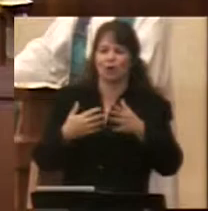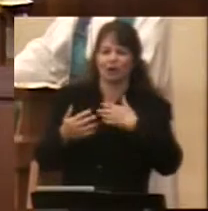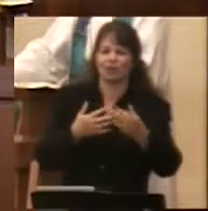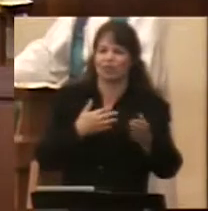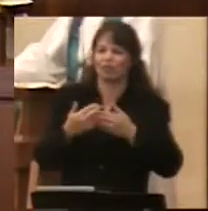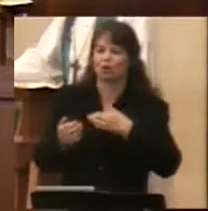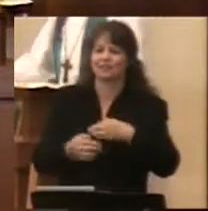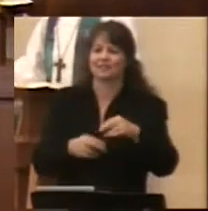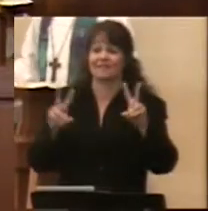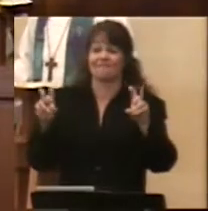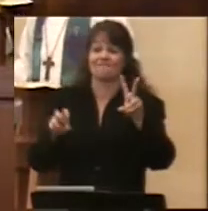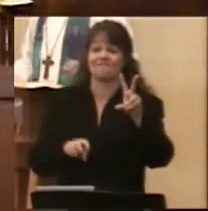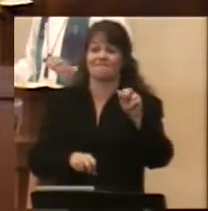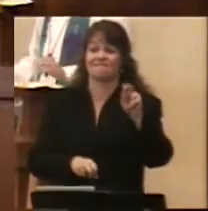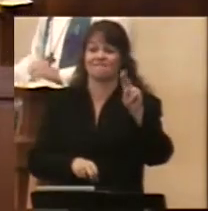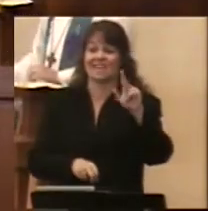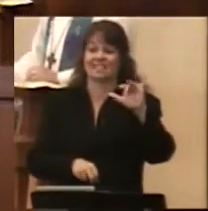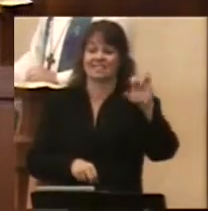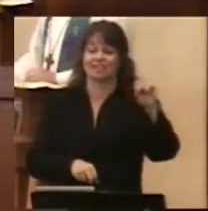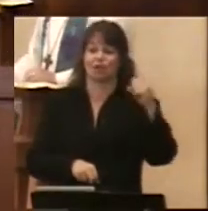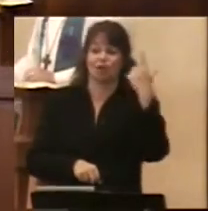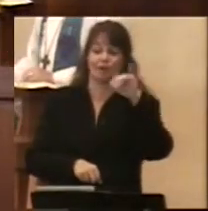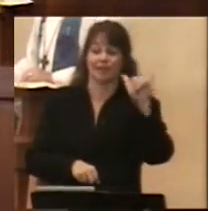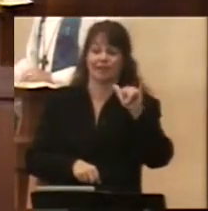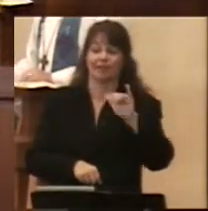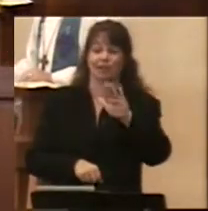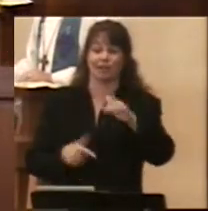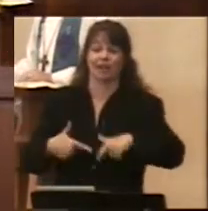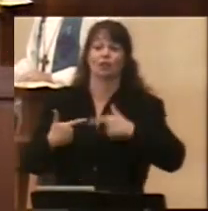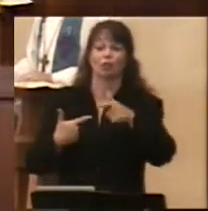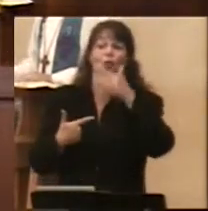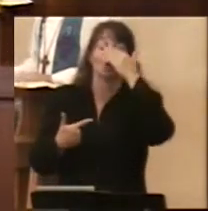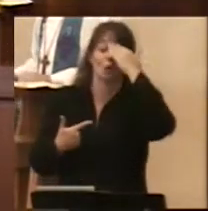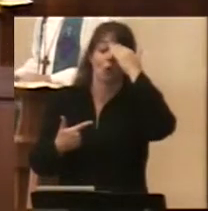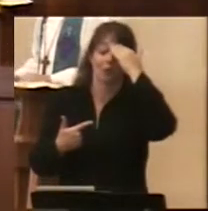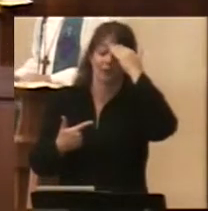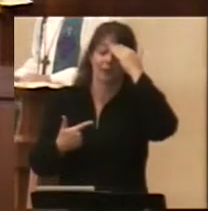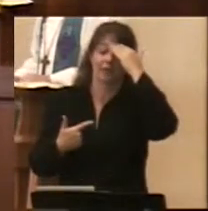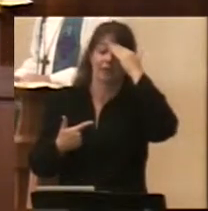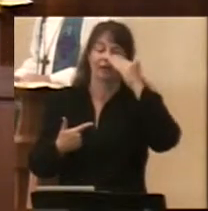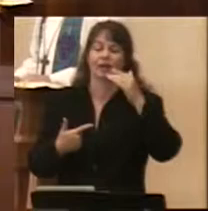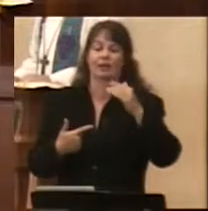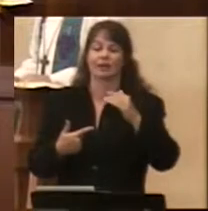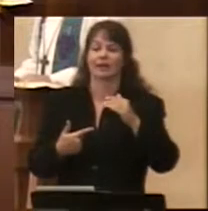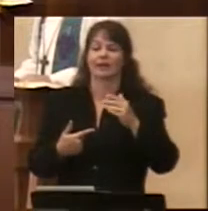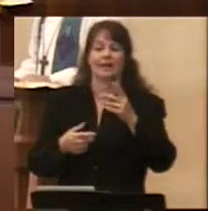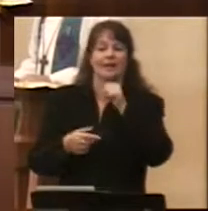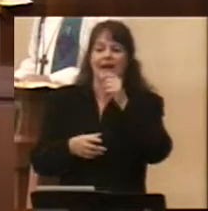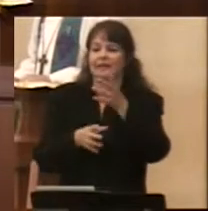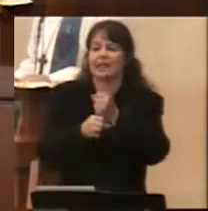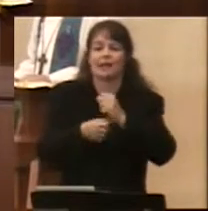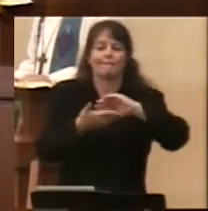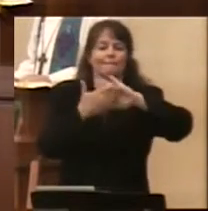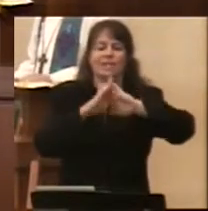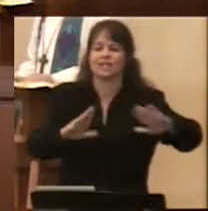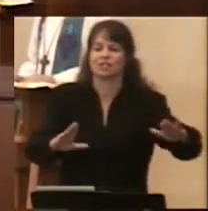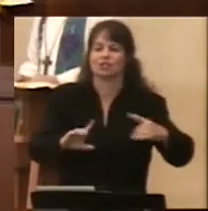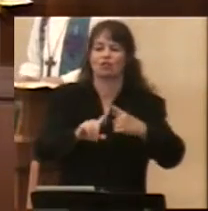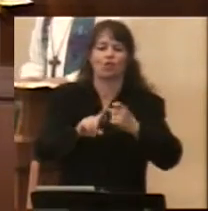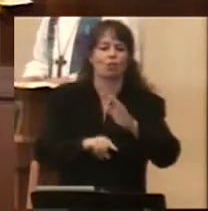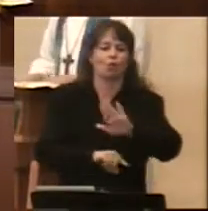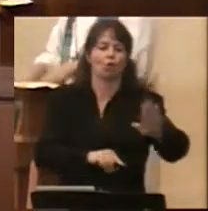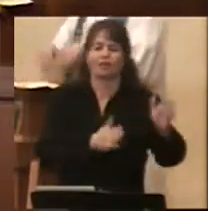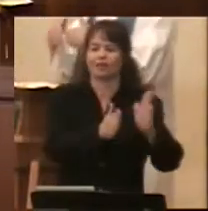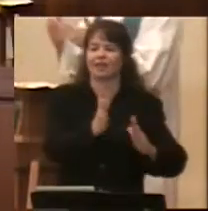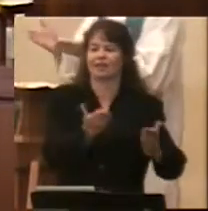in your life. And so that you know that they will not be your peace, but Christ is. This is now